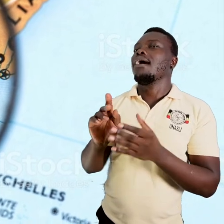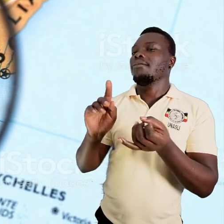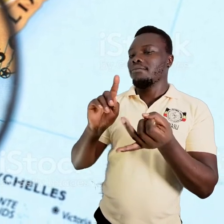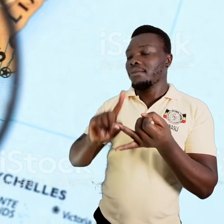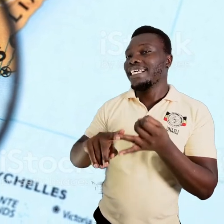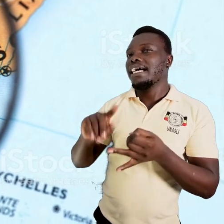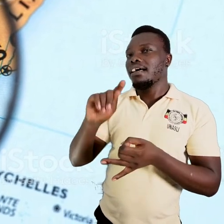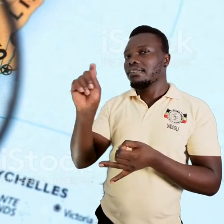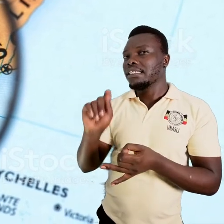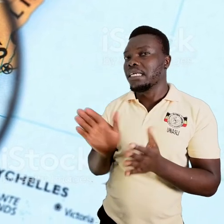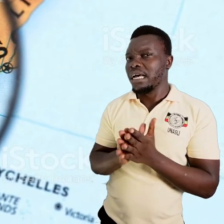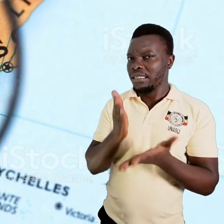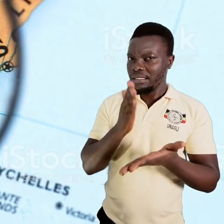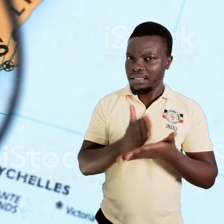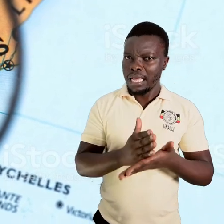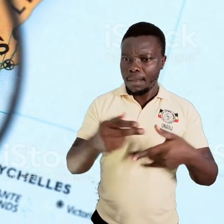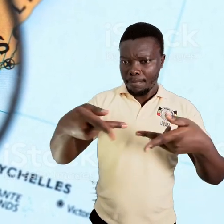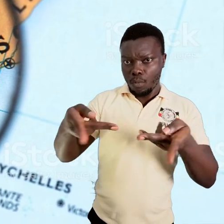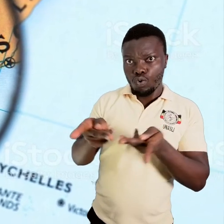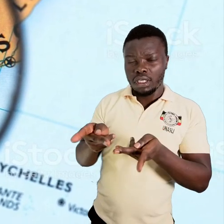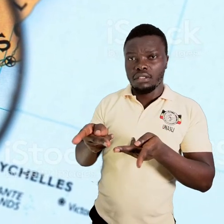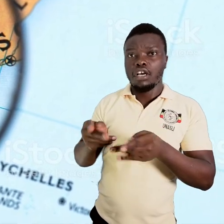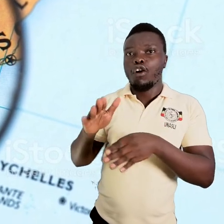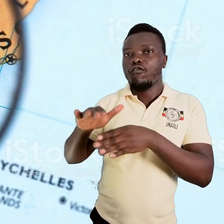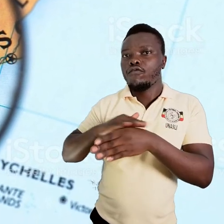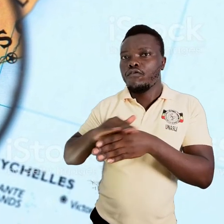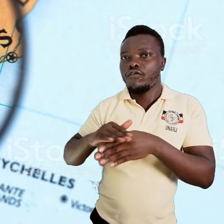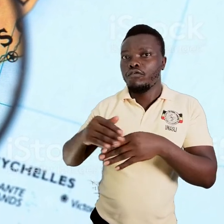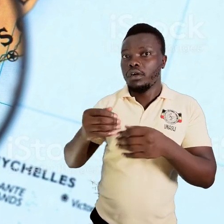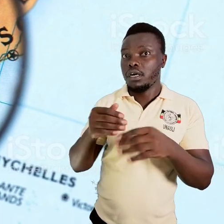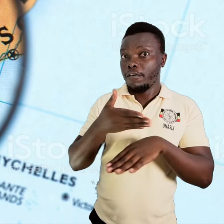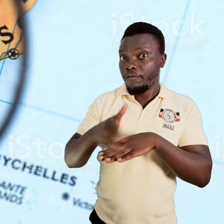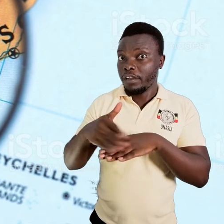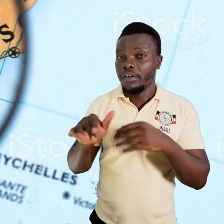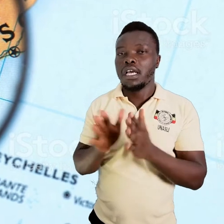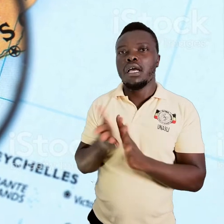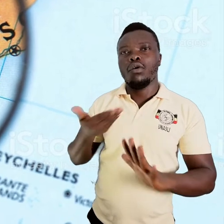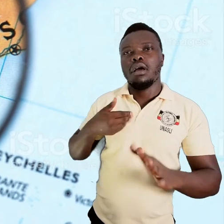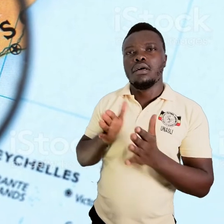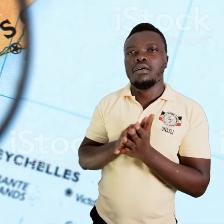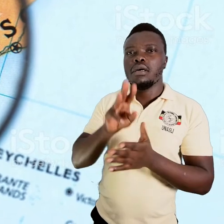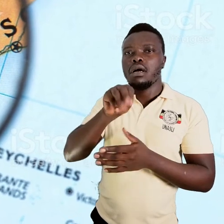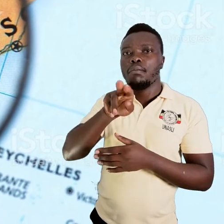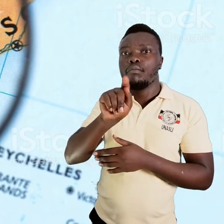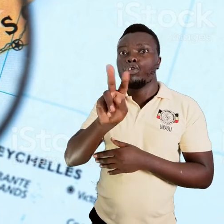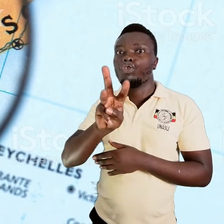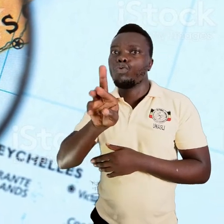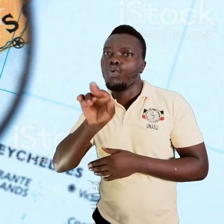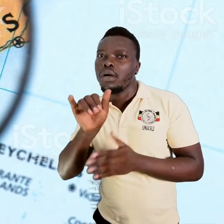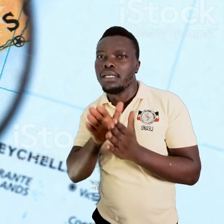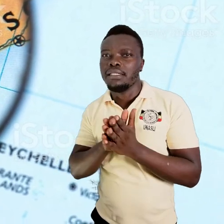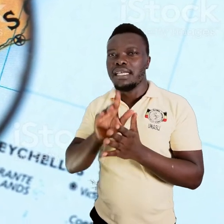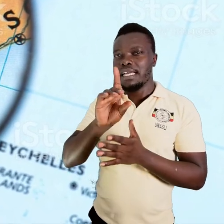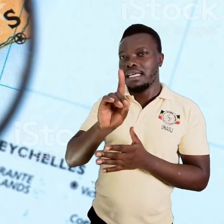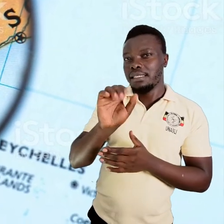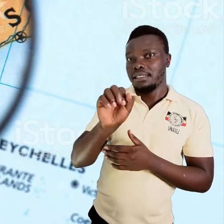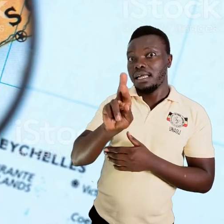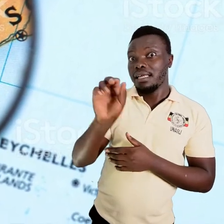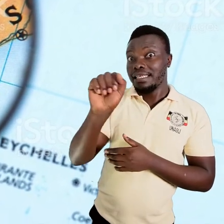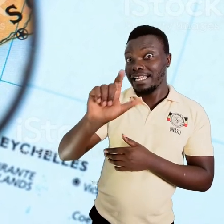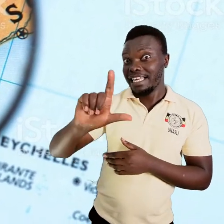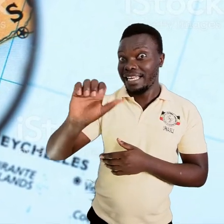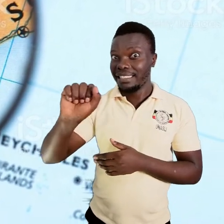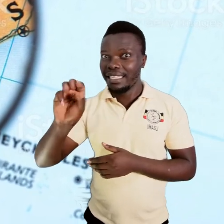fish landing sites are Mutwara, Darasalam and Tanga, those are in